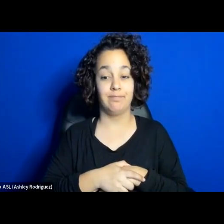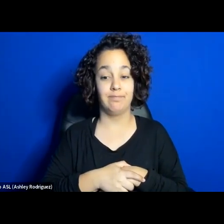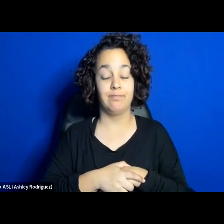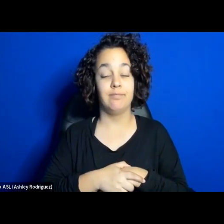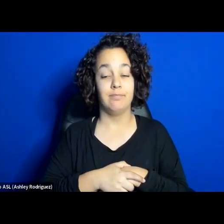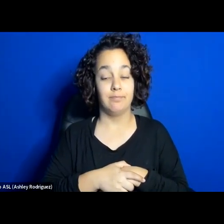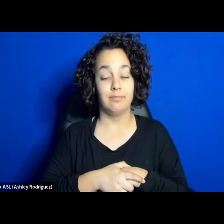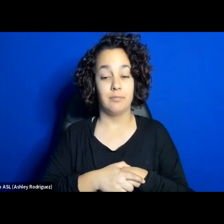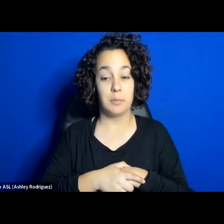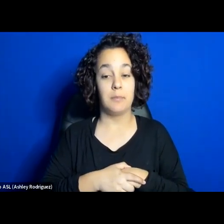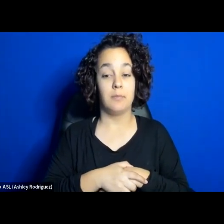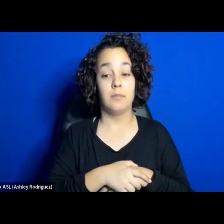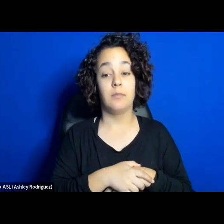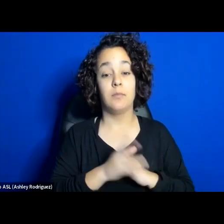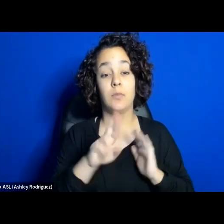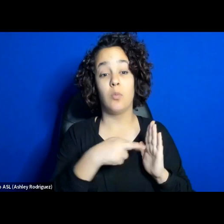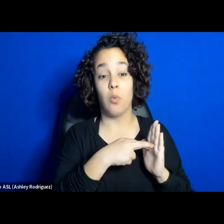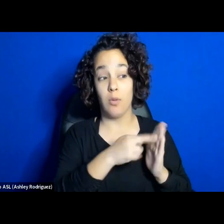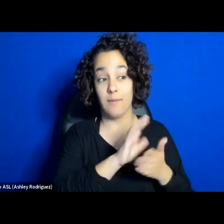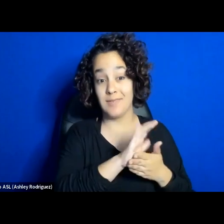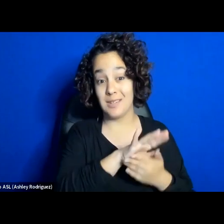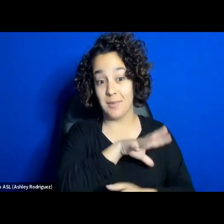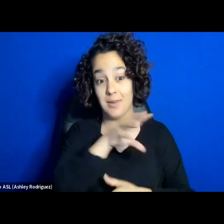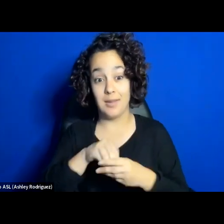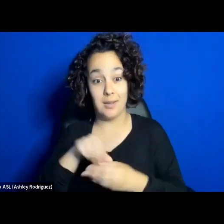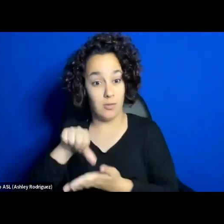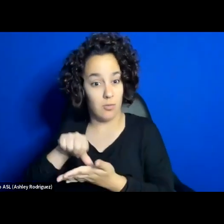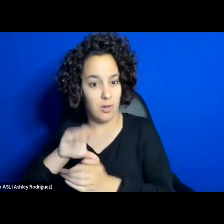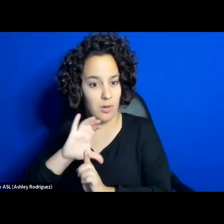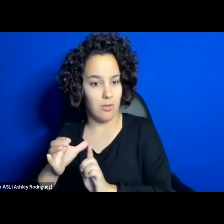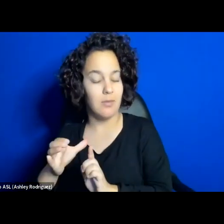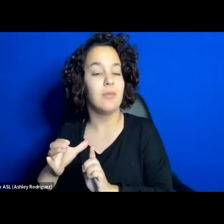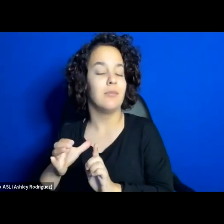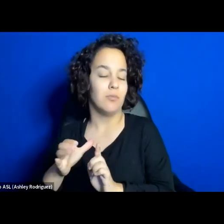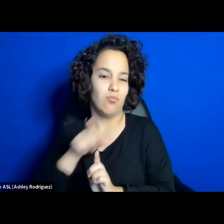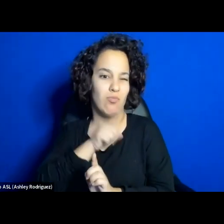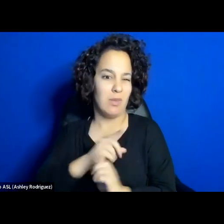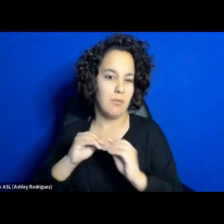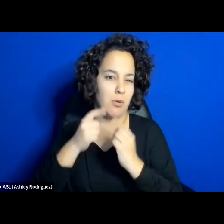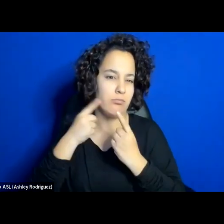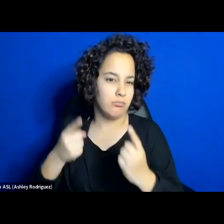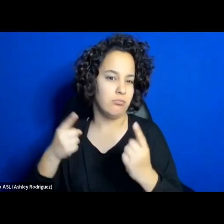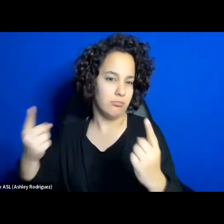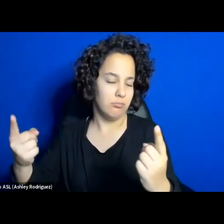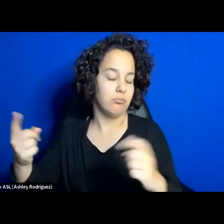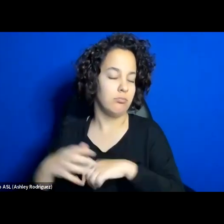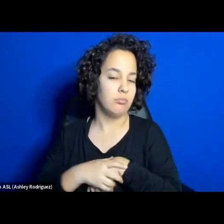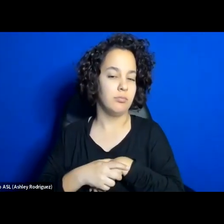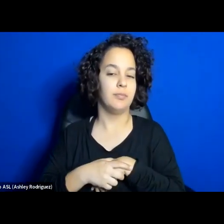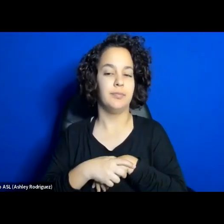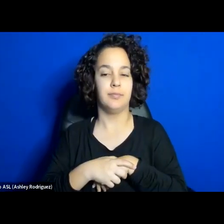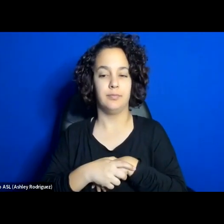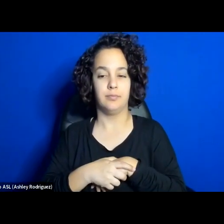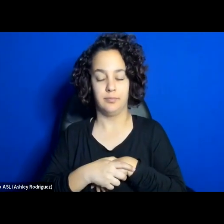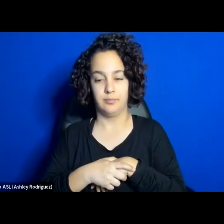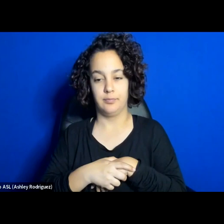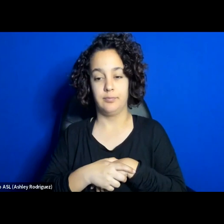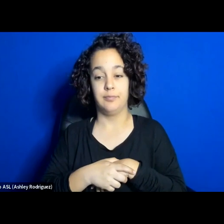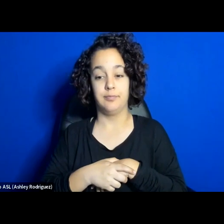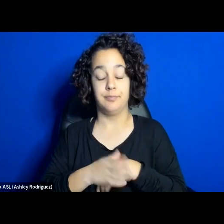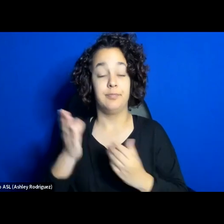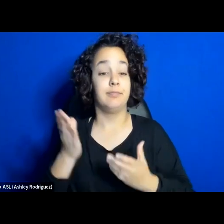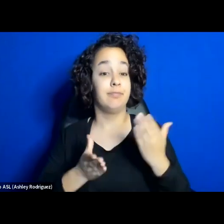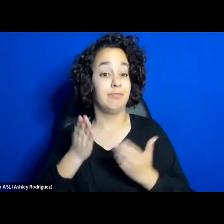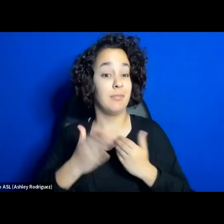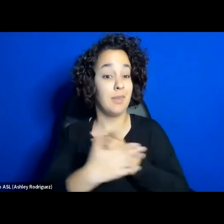in Iranian culture is much better known worldwide and maybe even within the